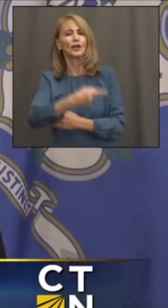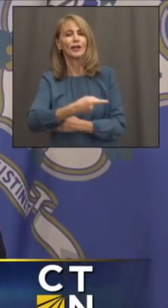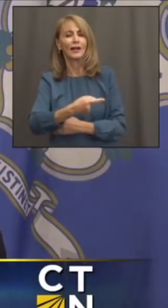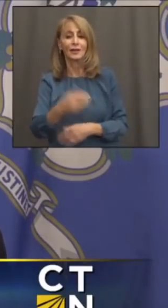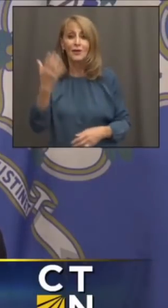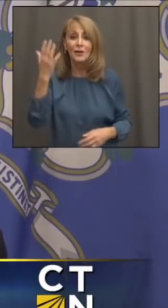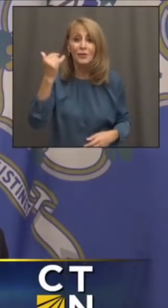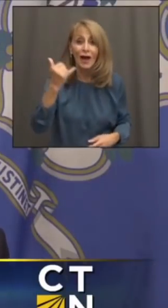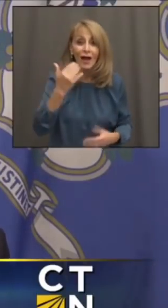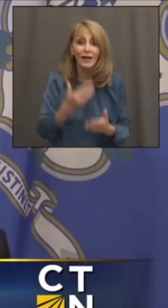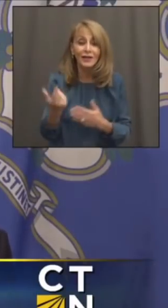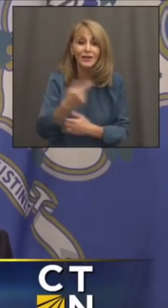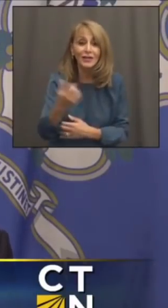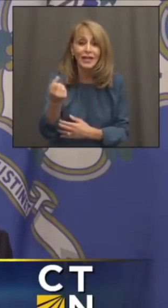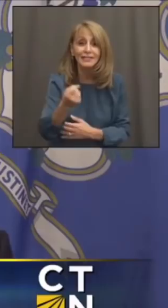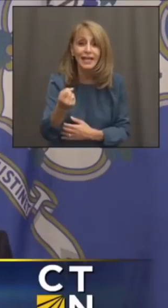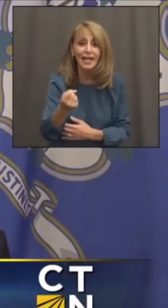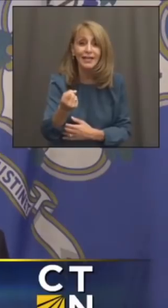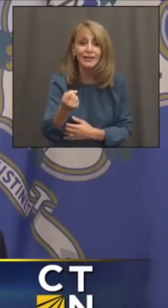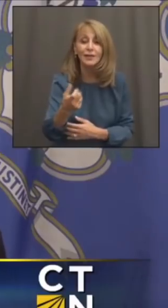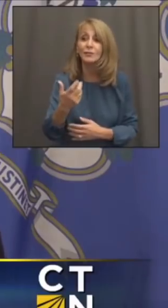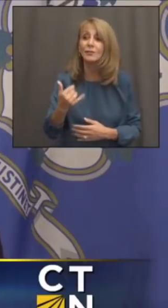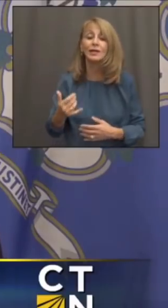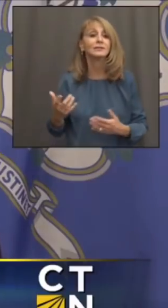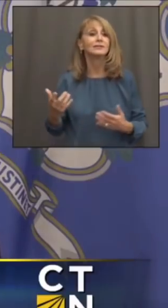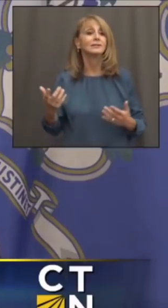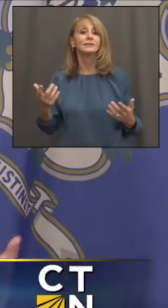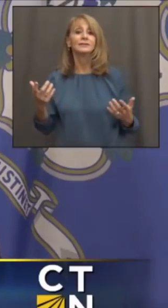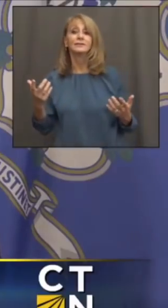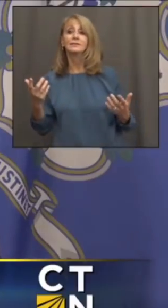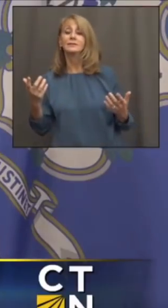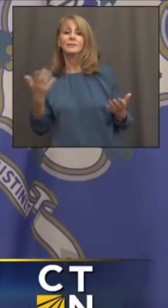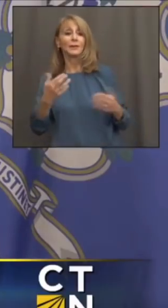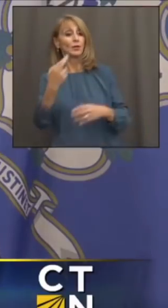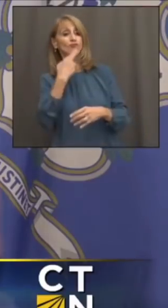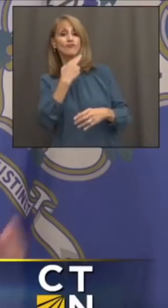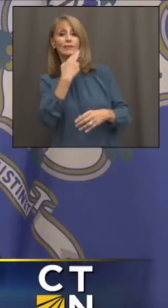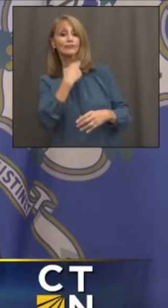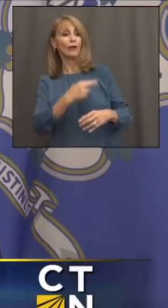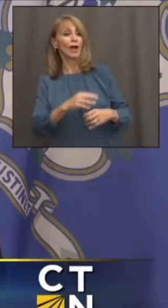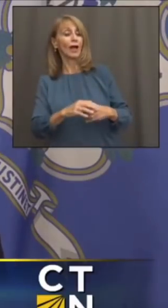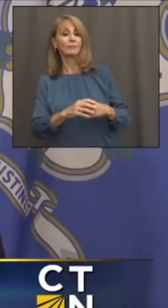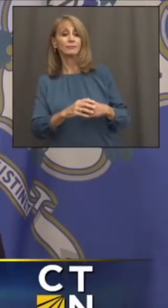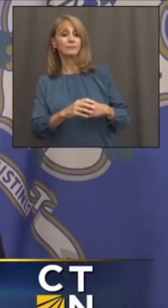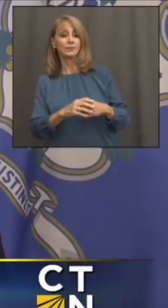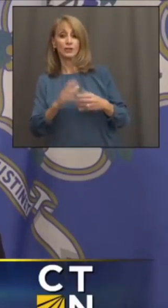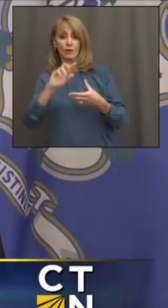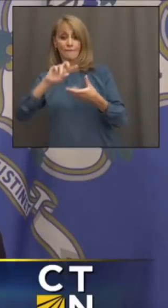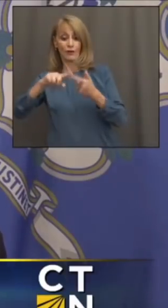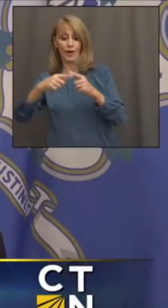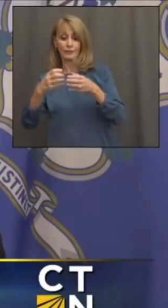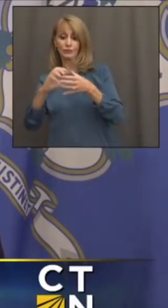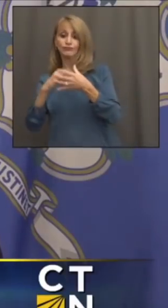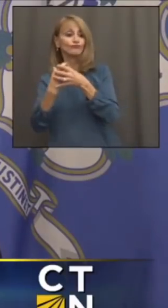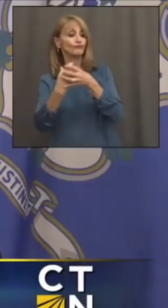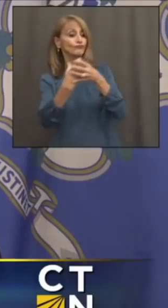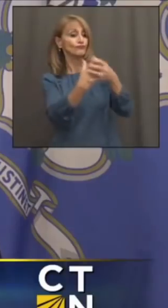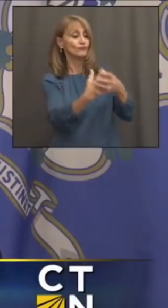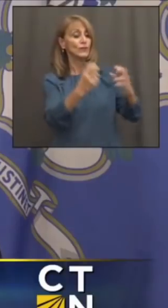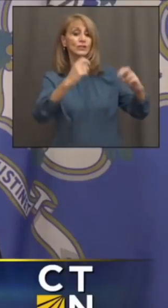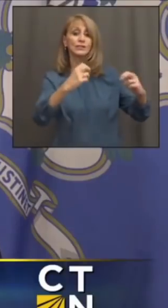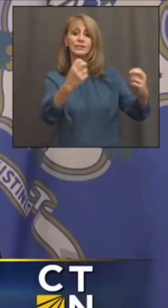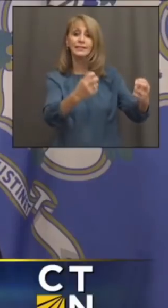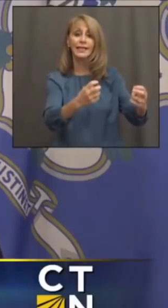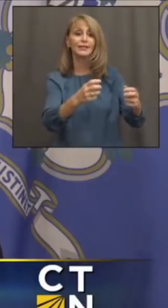because you can sit outside with friends and hopefully even vaccinated, not have to wear a mask, have a lemonade or